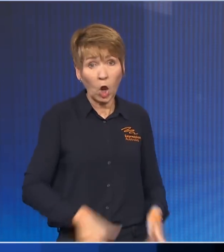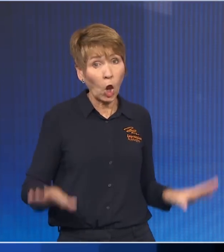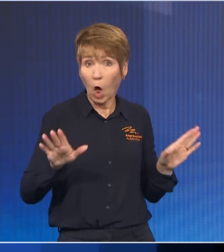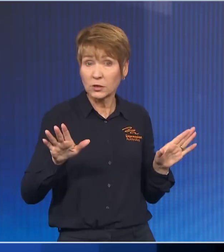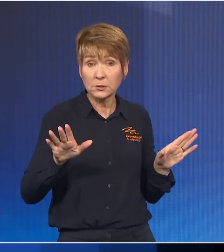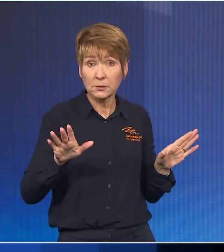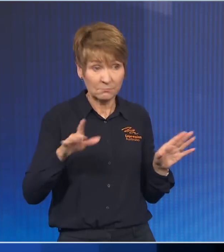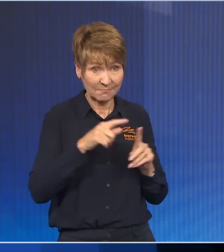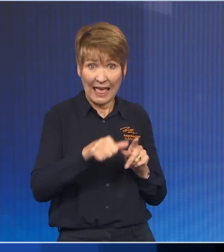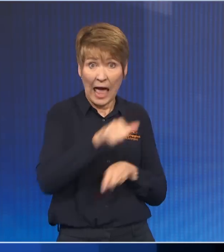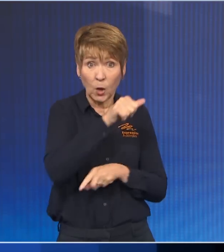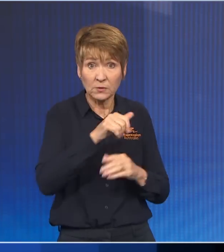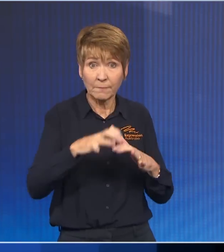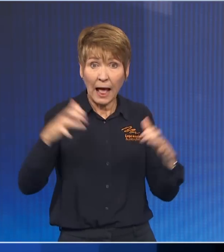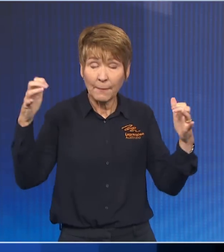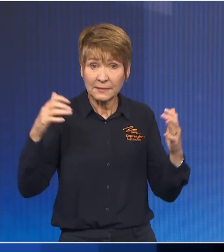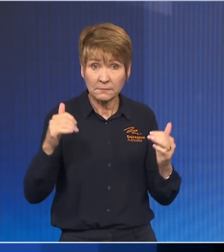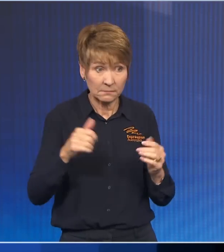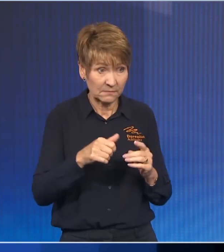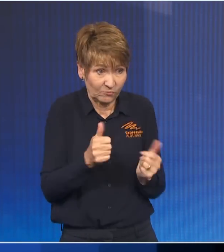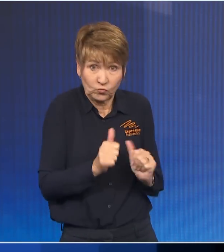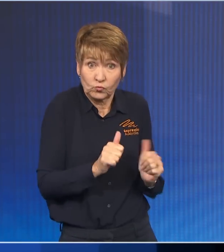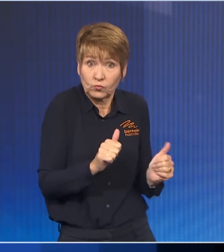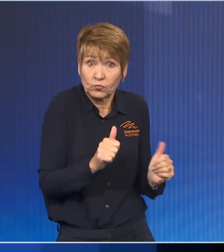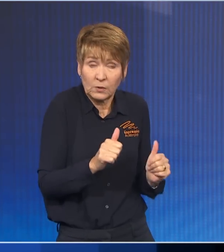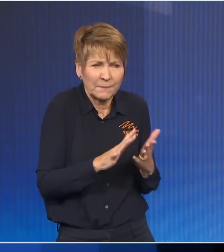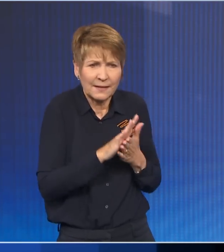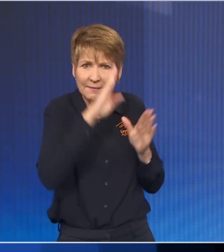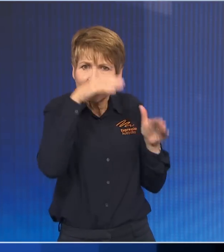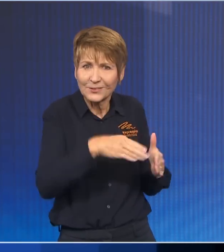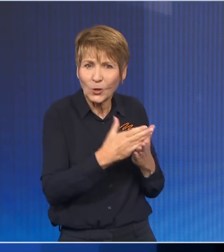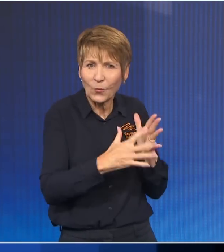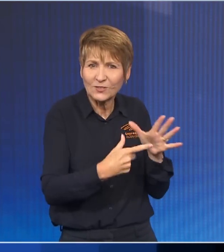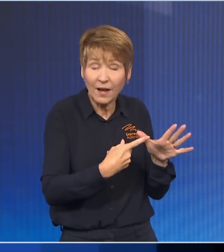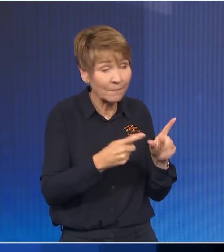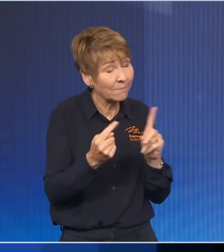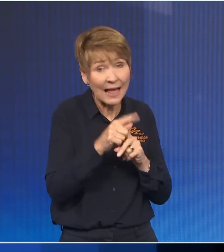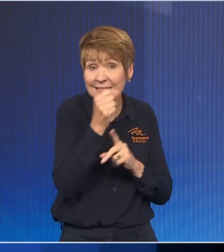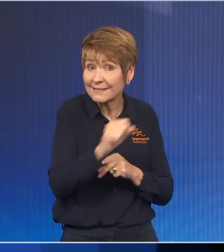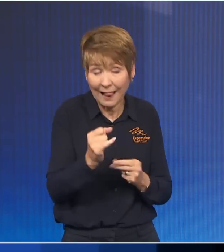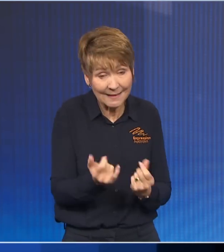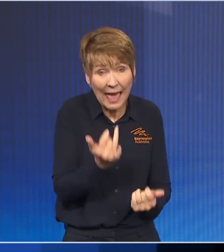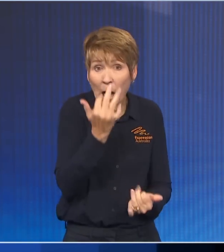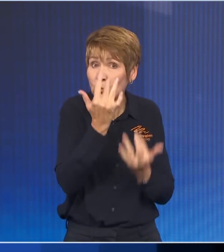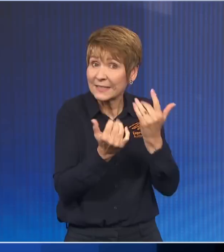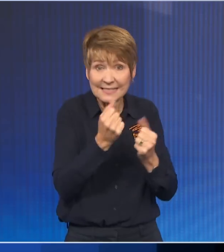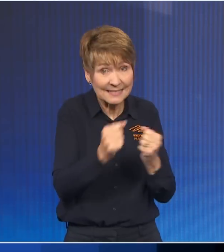the Western Australian team. But also, you know, postals are still being counted. I saw last night, and you all have seen,